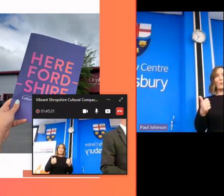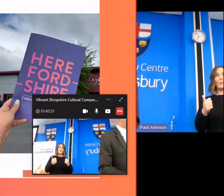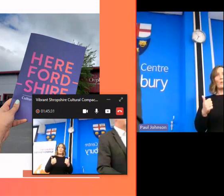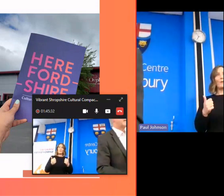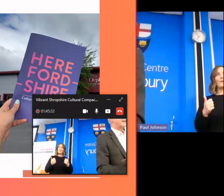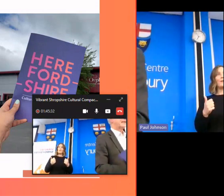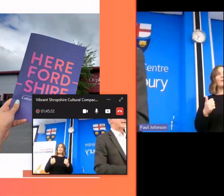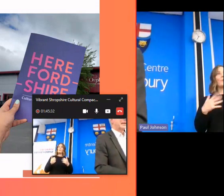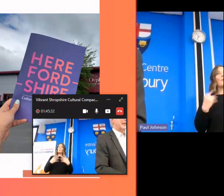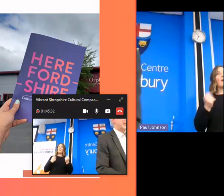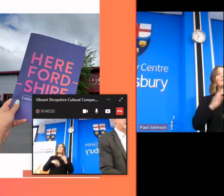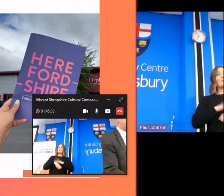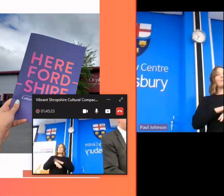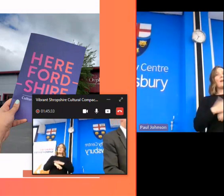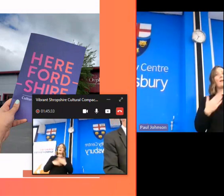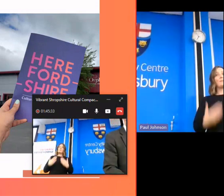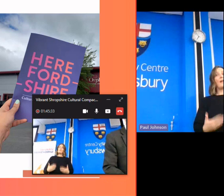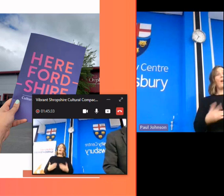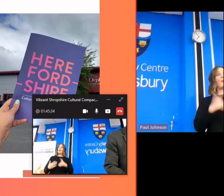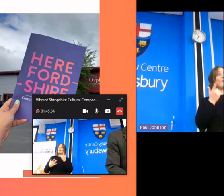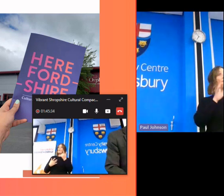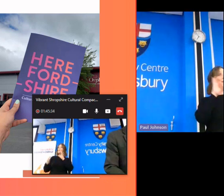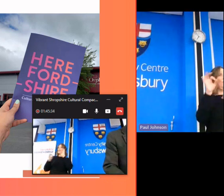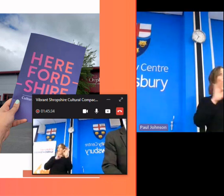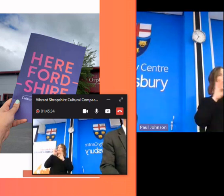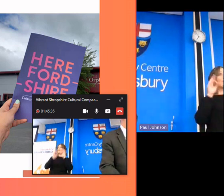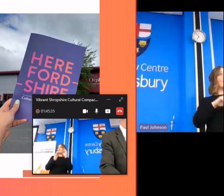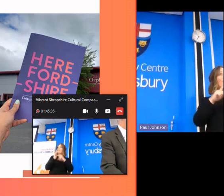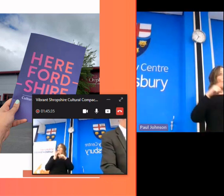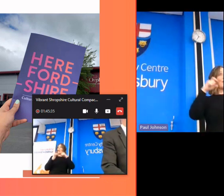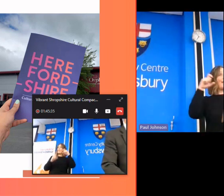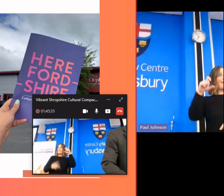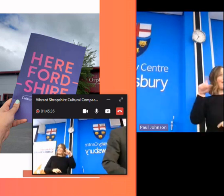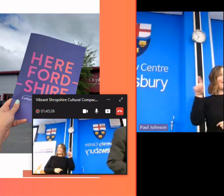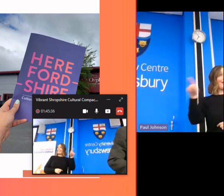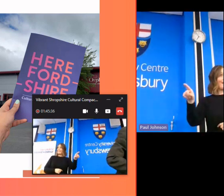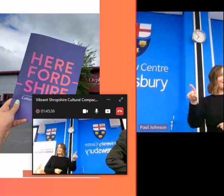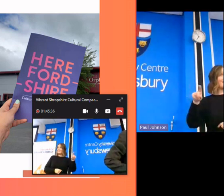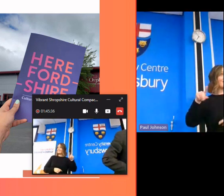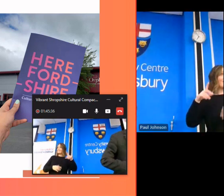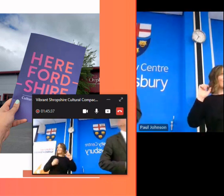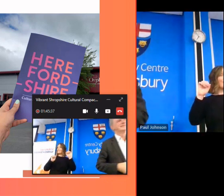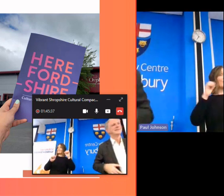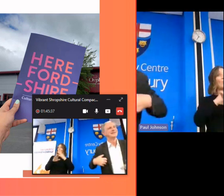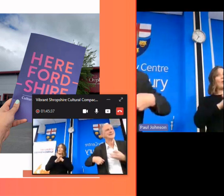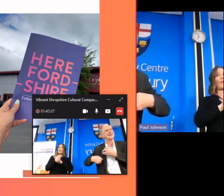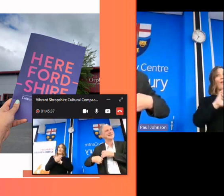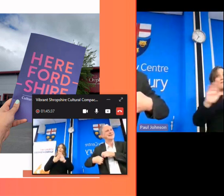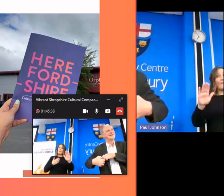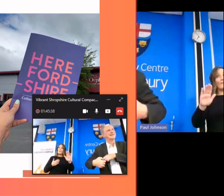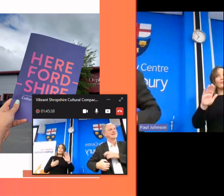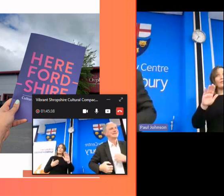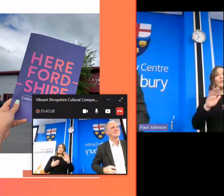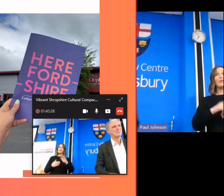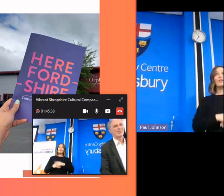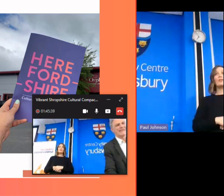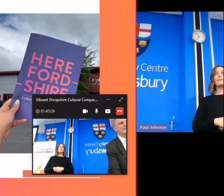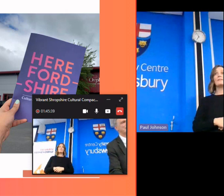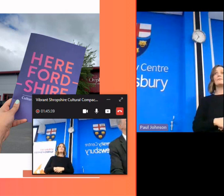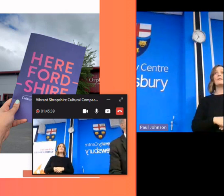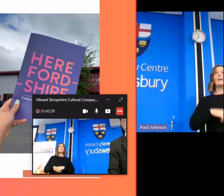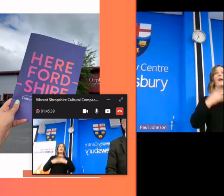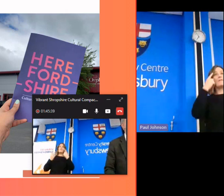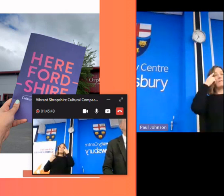a bit of time now if there's any questions for nick about what they've done in her for sure how much words what what they've learned from that so